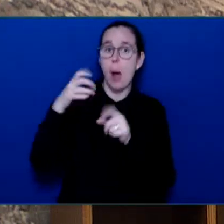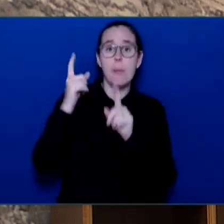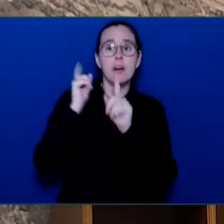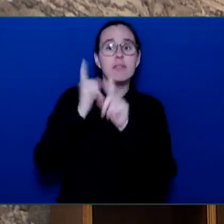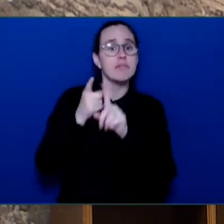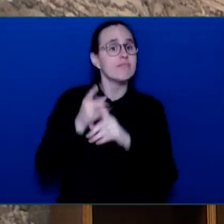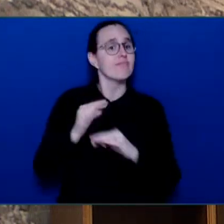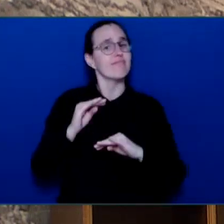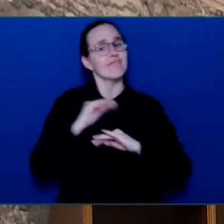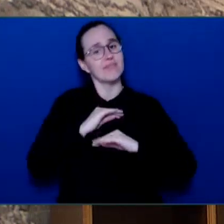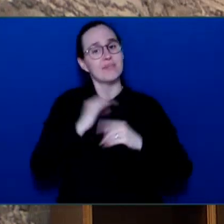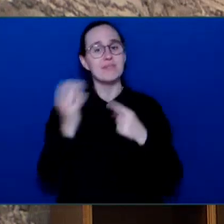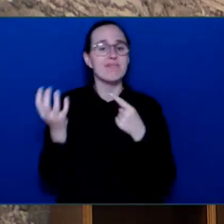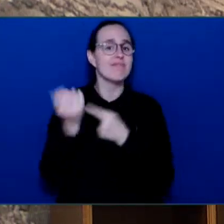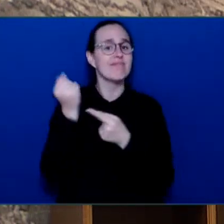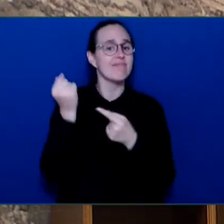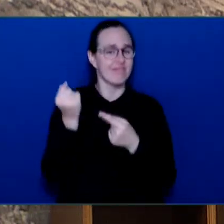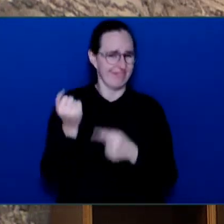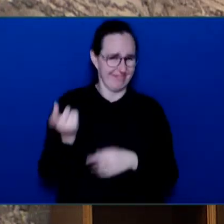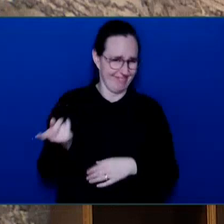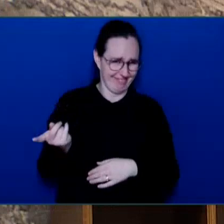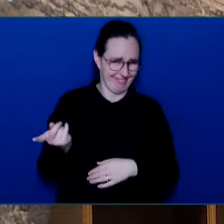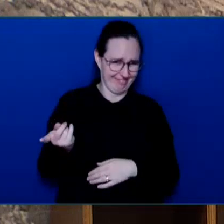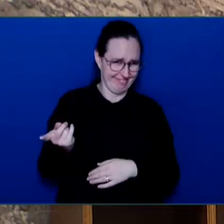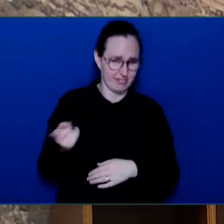Vancouver Canucks. At least the Canucks are hitting their goals.